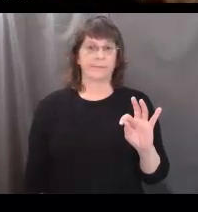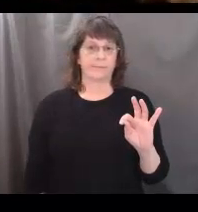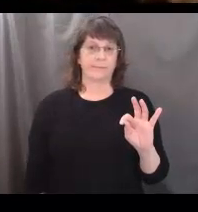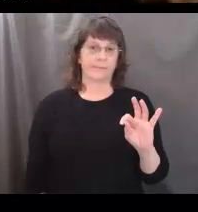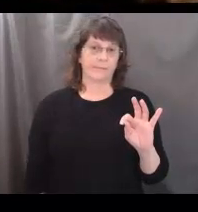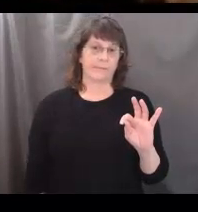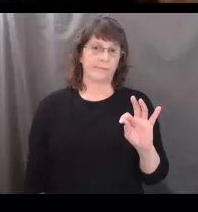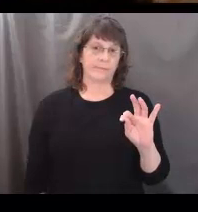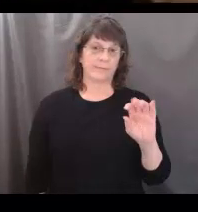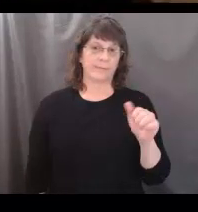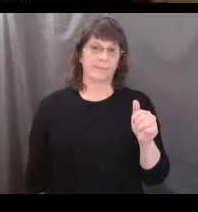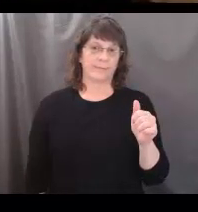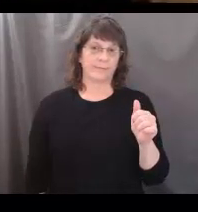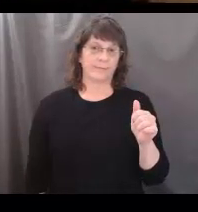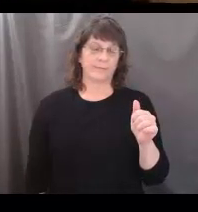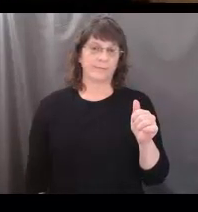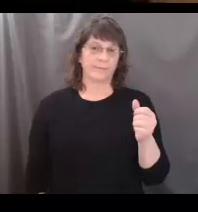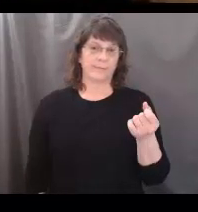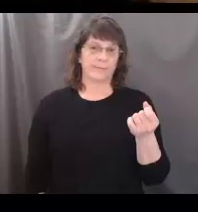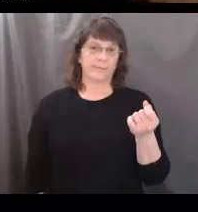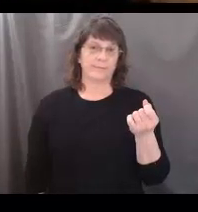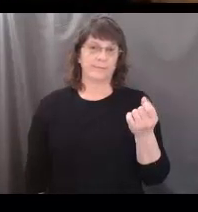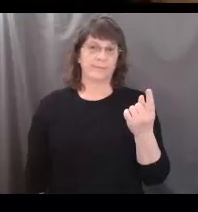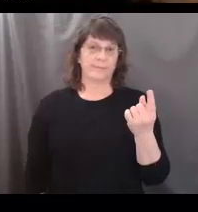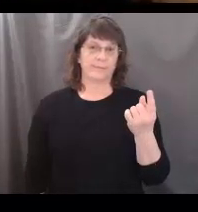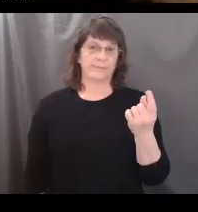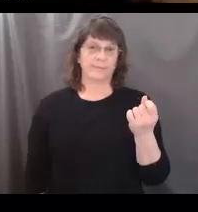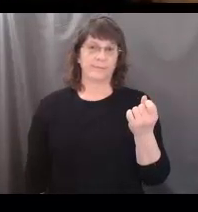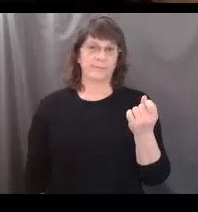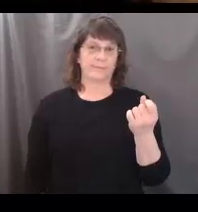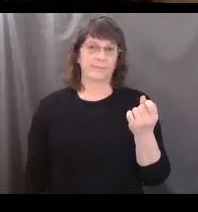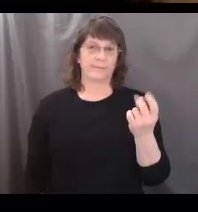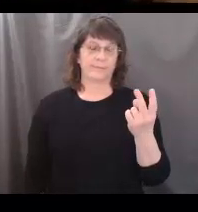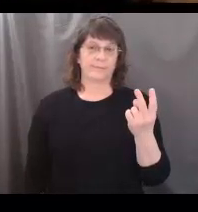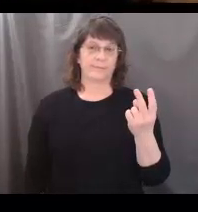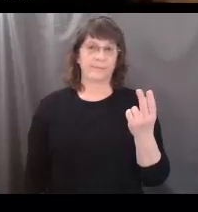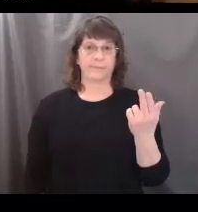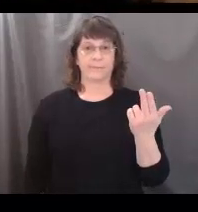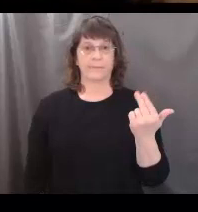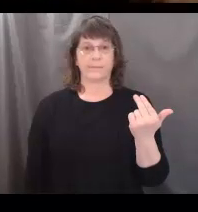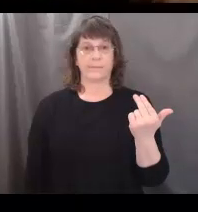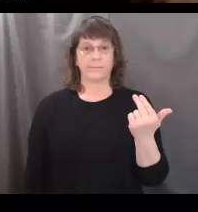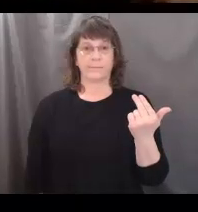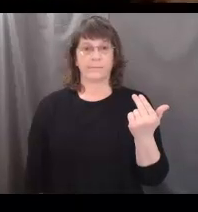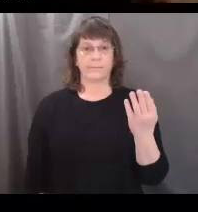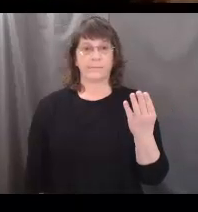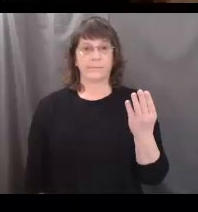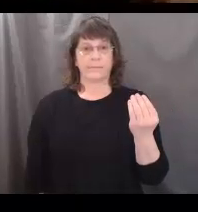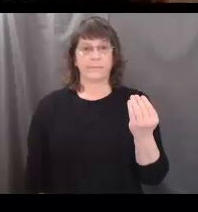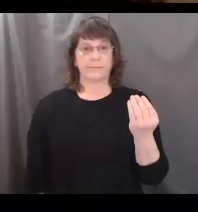nine, 10, 11, 12, 13,